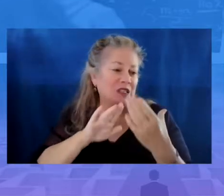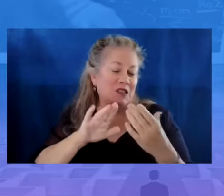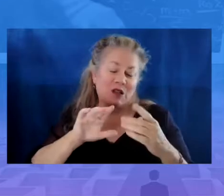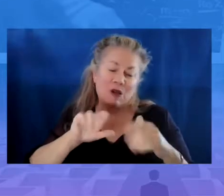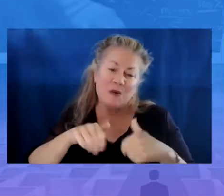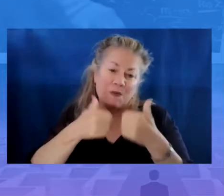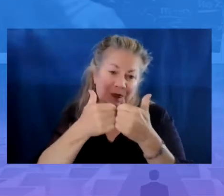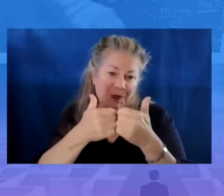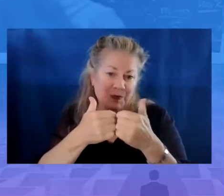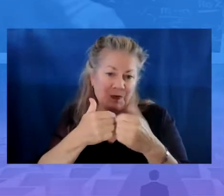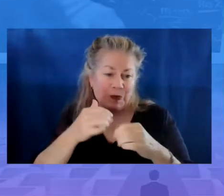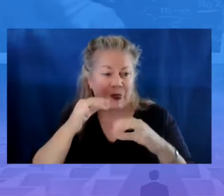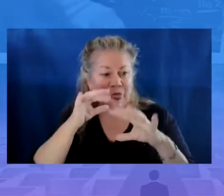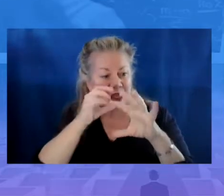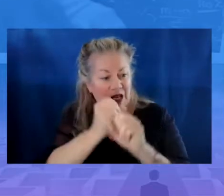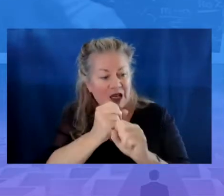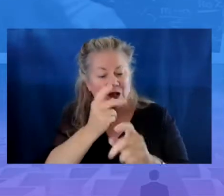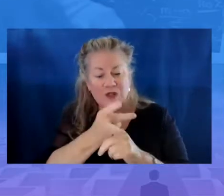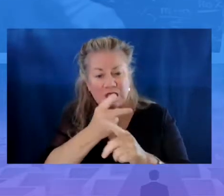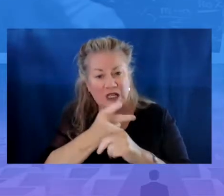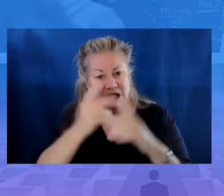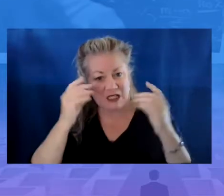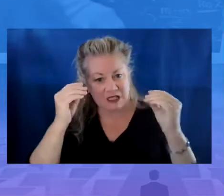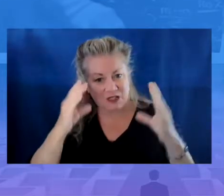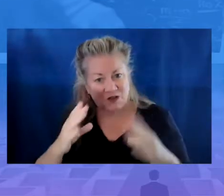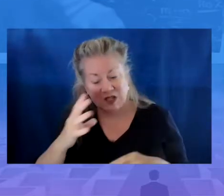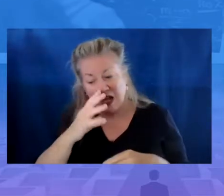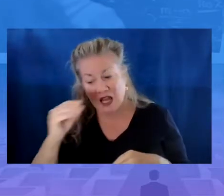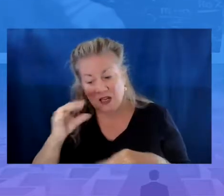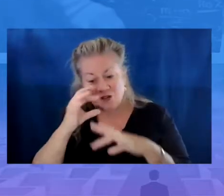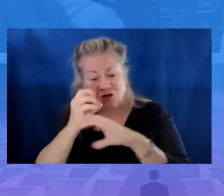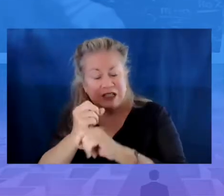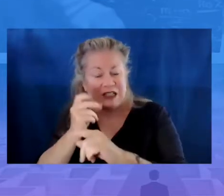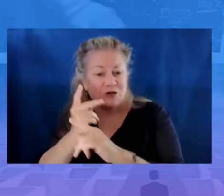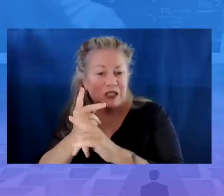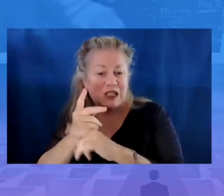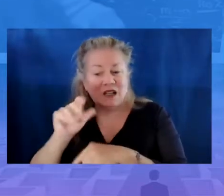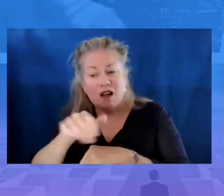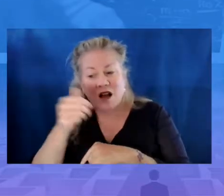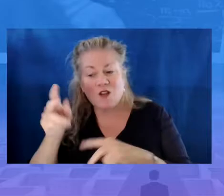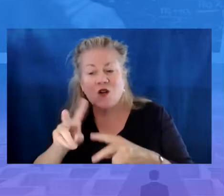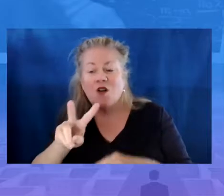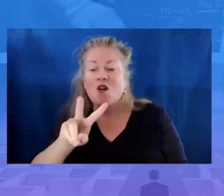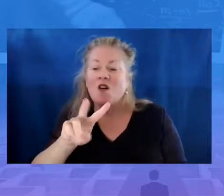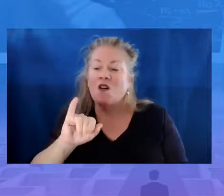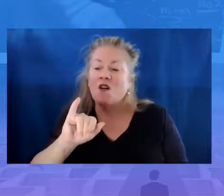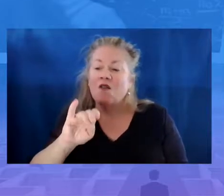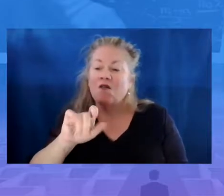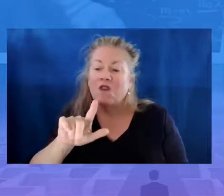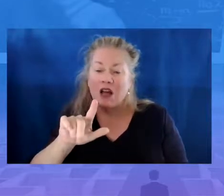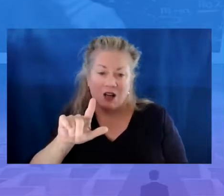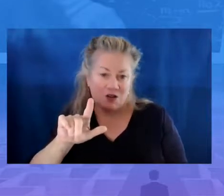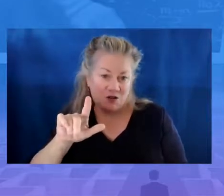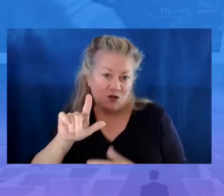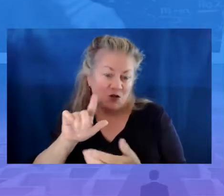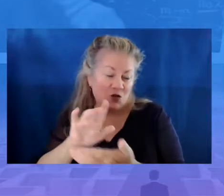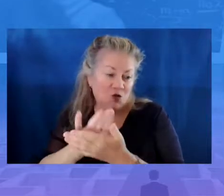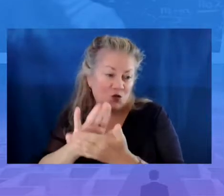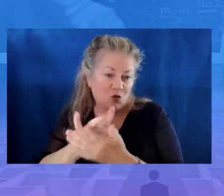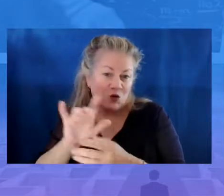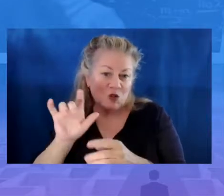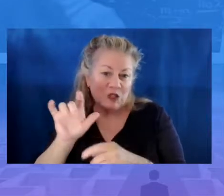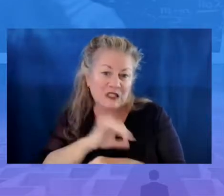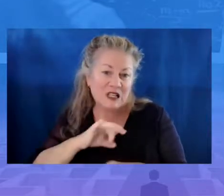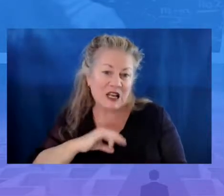significant challenges attracting and retaining teachers and attracting and retaining other vital school staff, such as